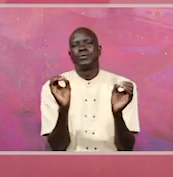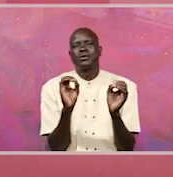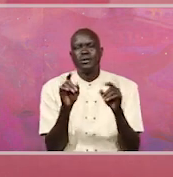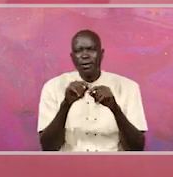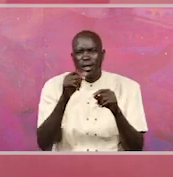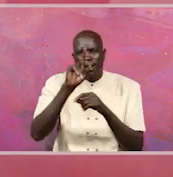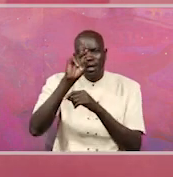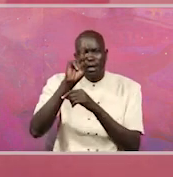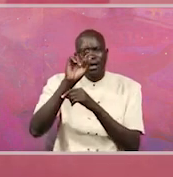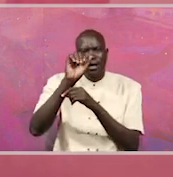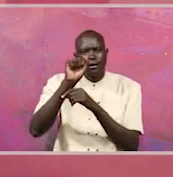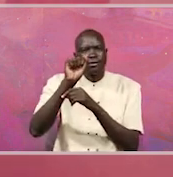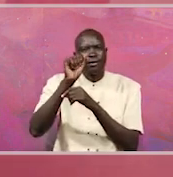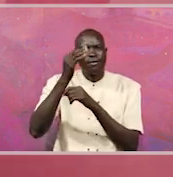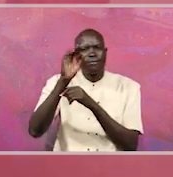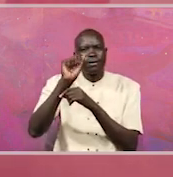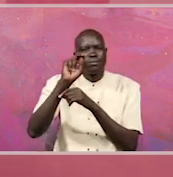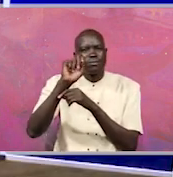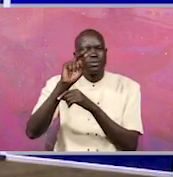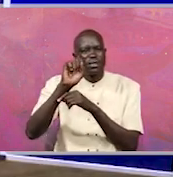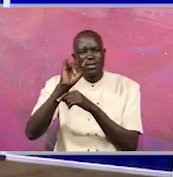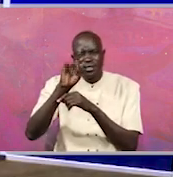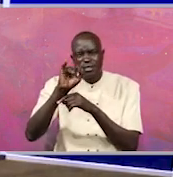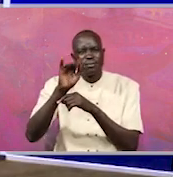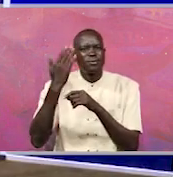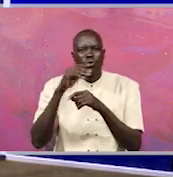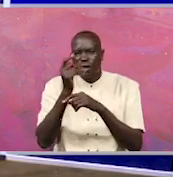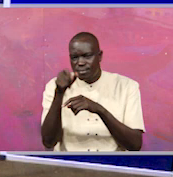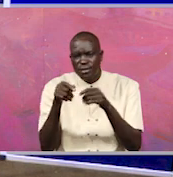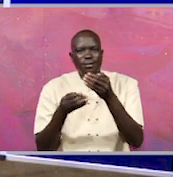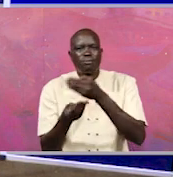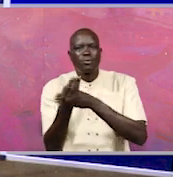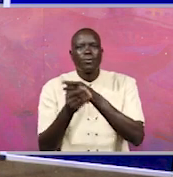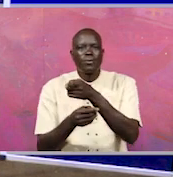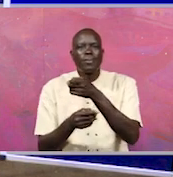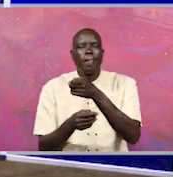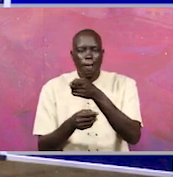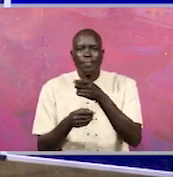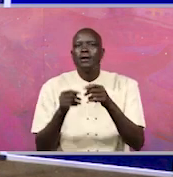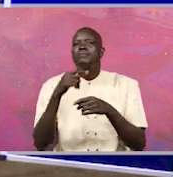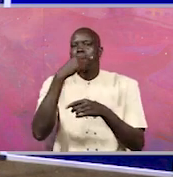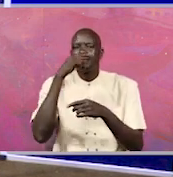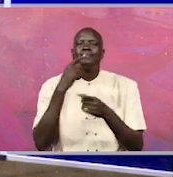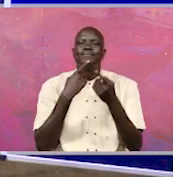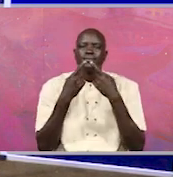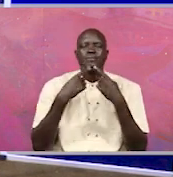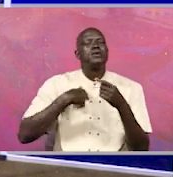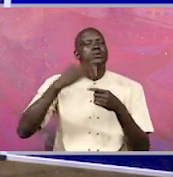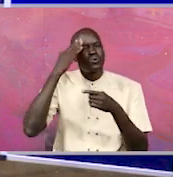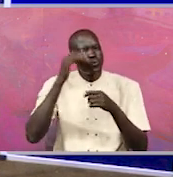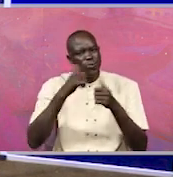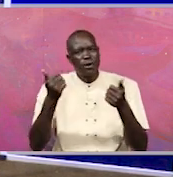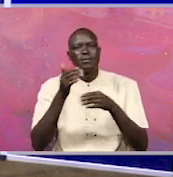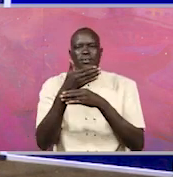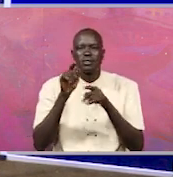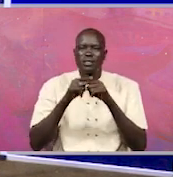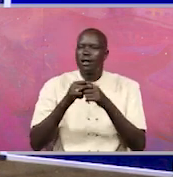which ones, because we don't know them, Honore, but I think for me that's where the challenge is. Because we need to see some of this, the president saying that I know these people who are taking money from